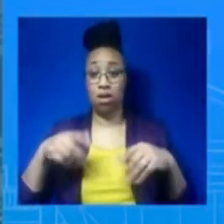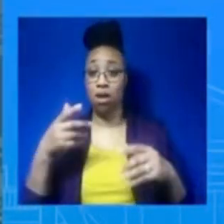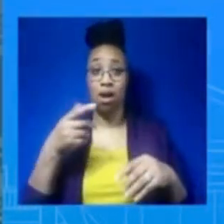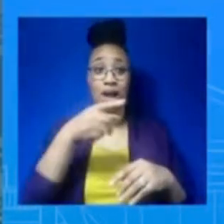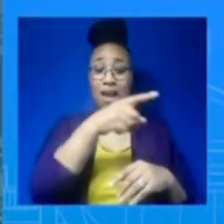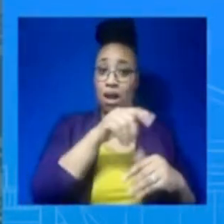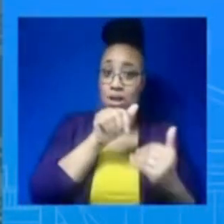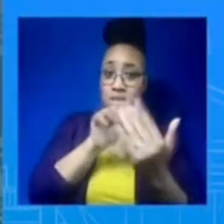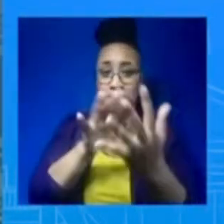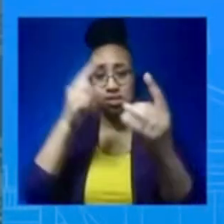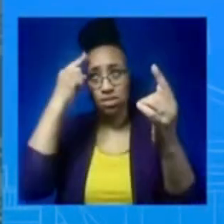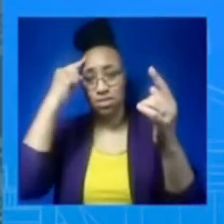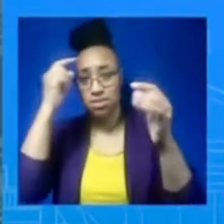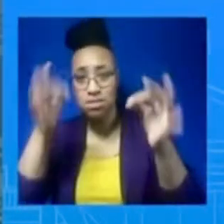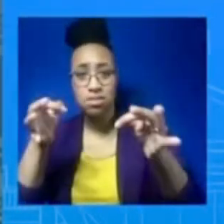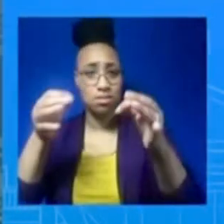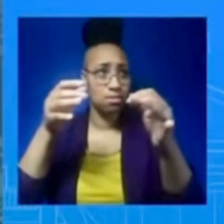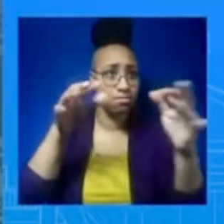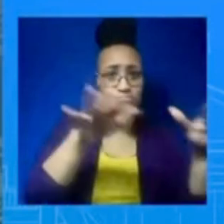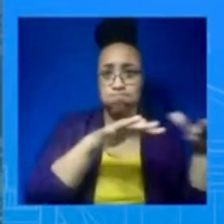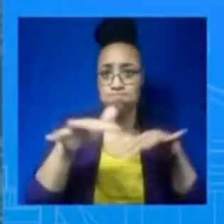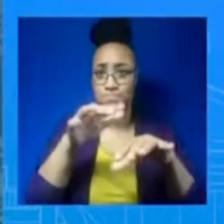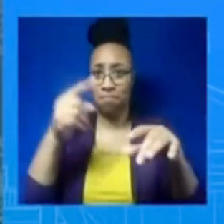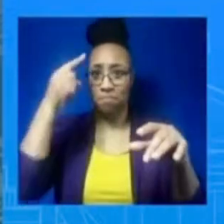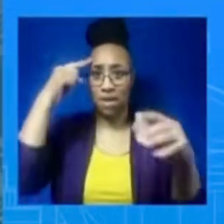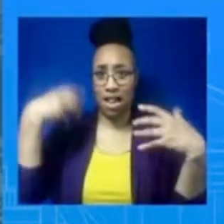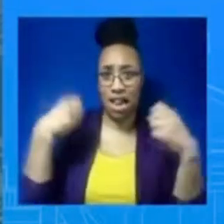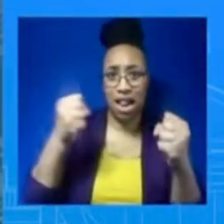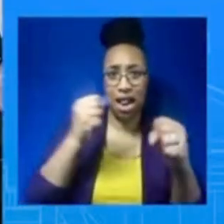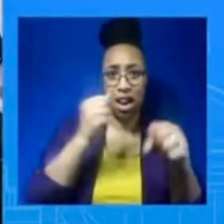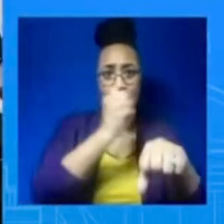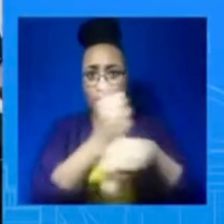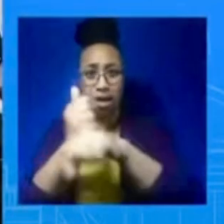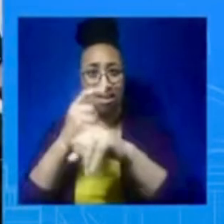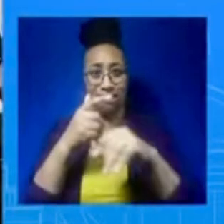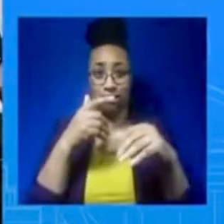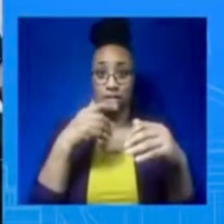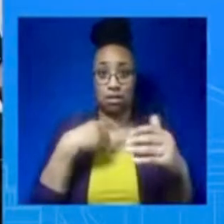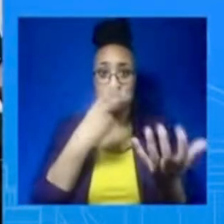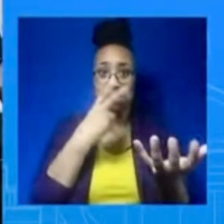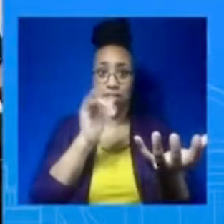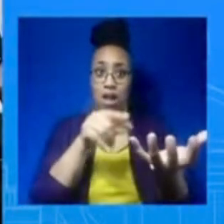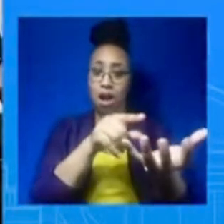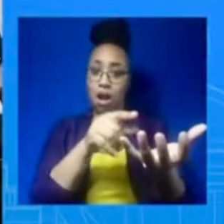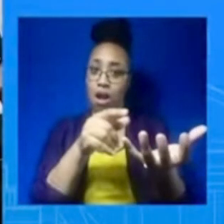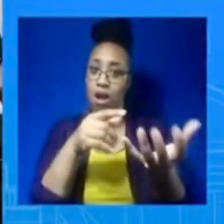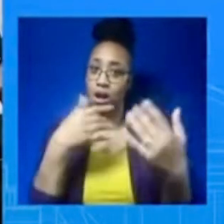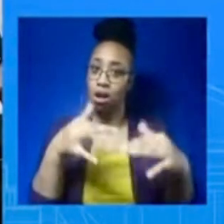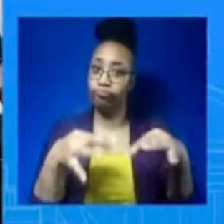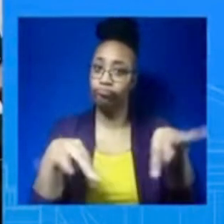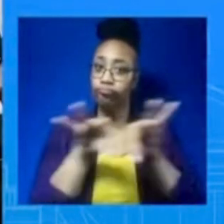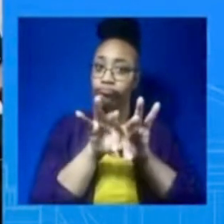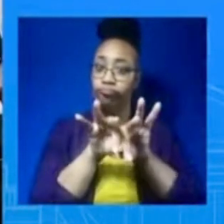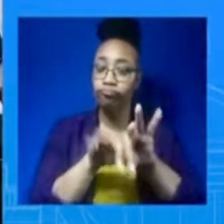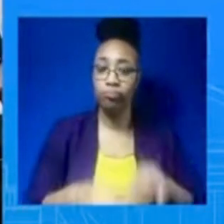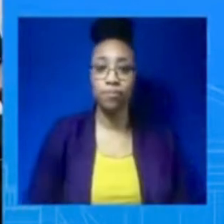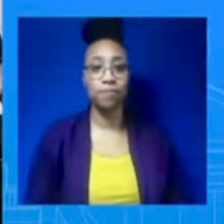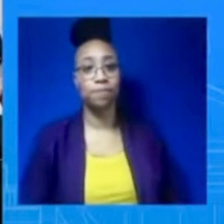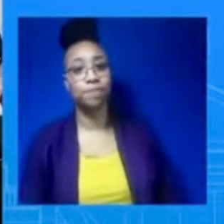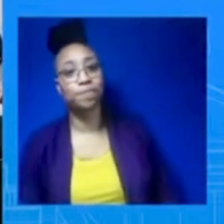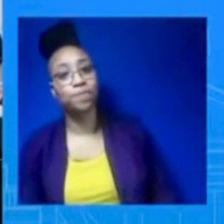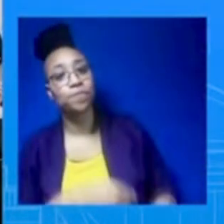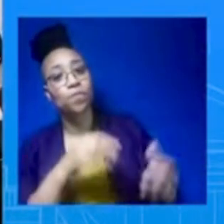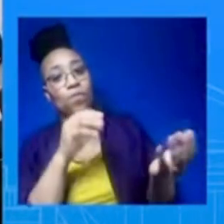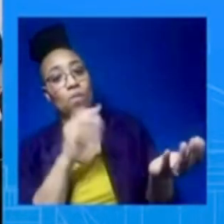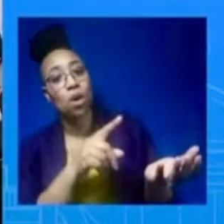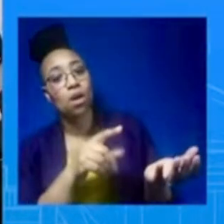we wish him a speedy recovery. On the response in Ohio and the train derailment with the hazardous materials, there's federal officials on